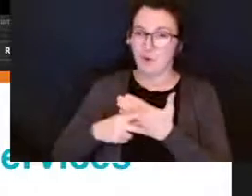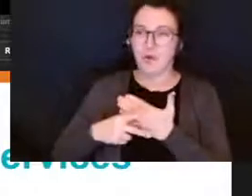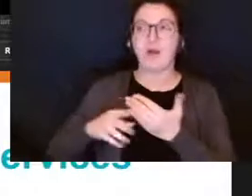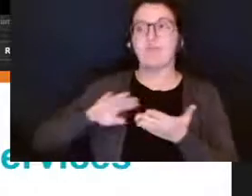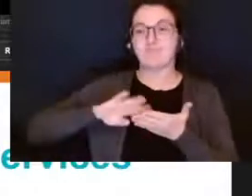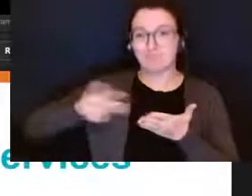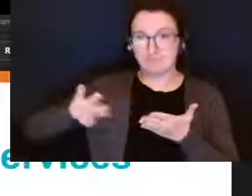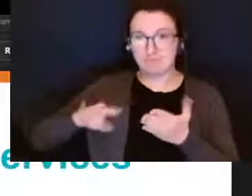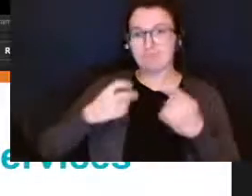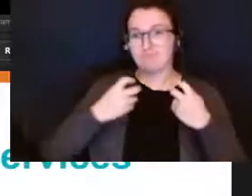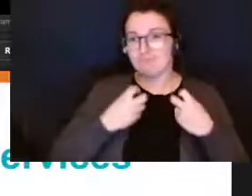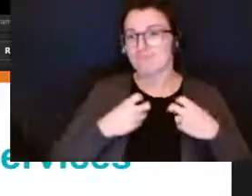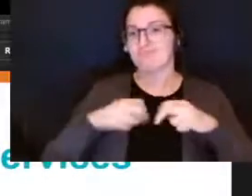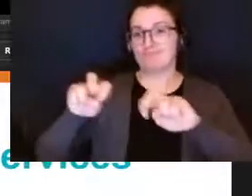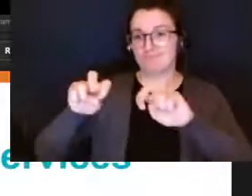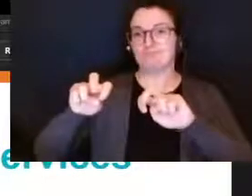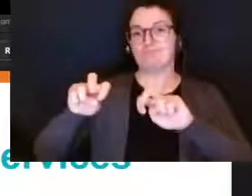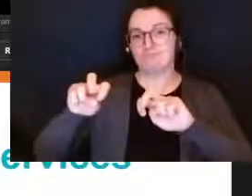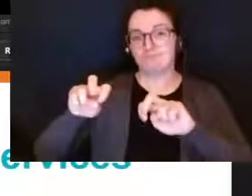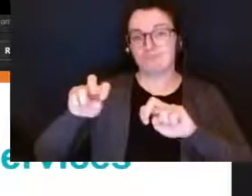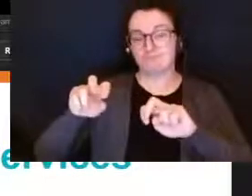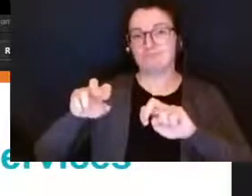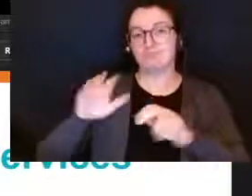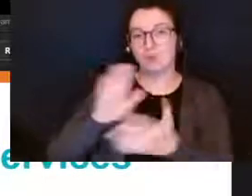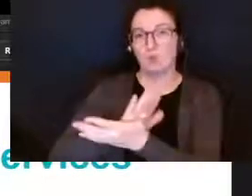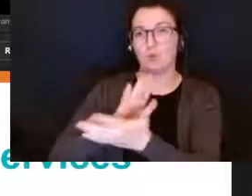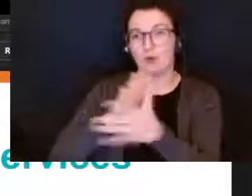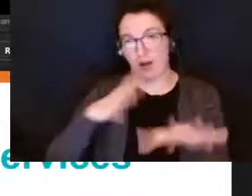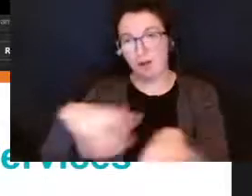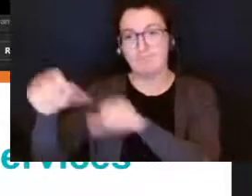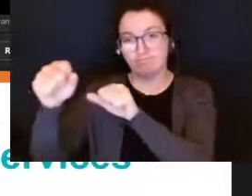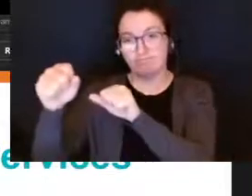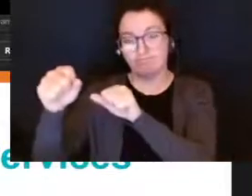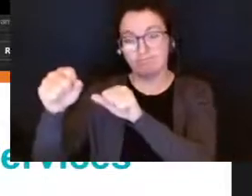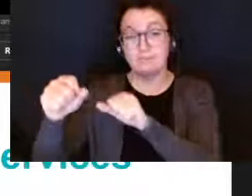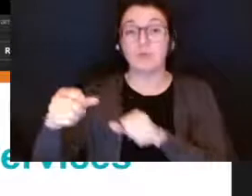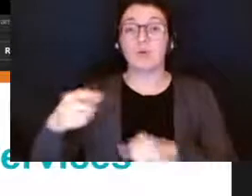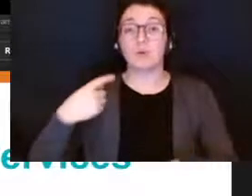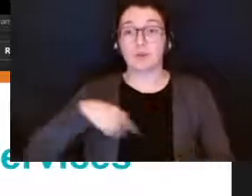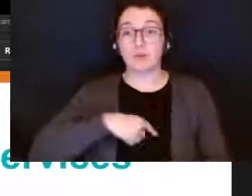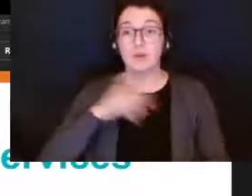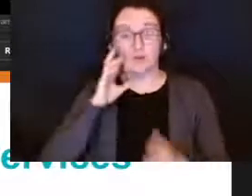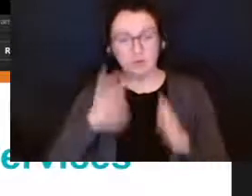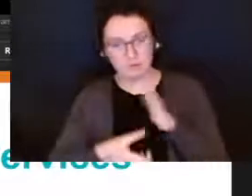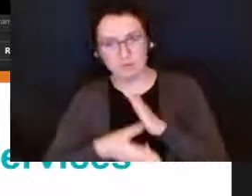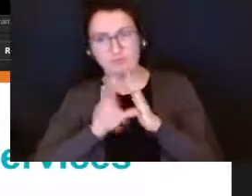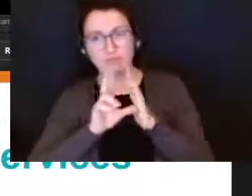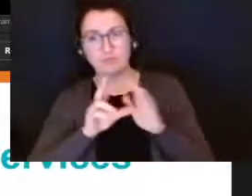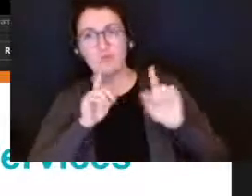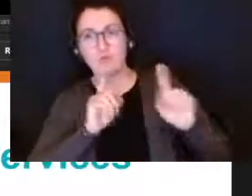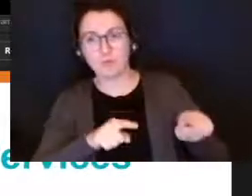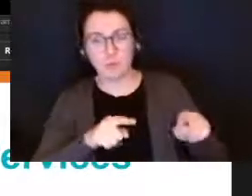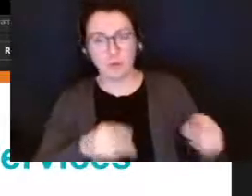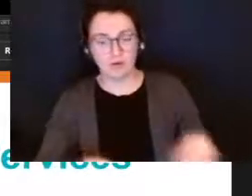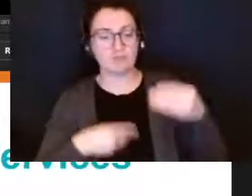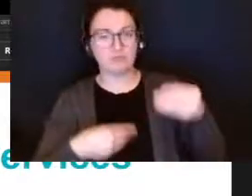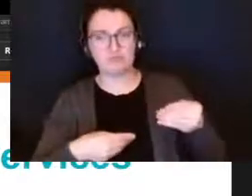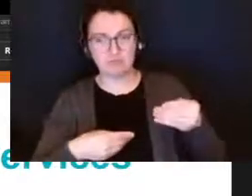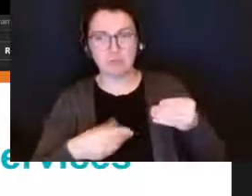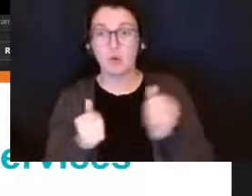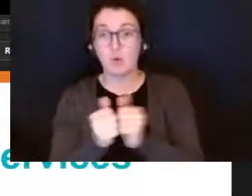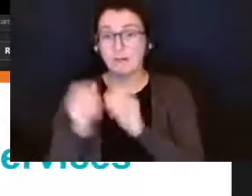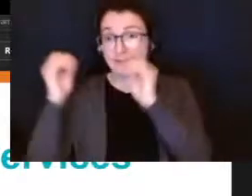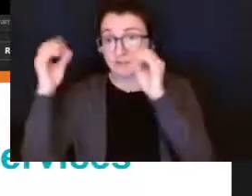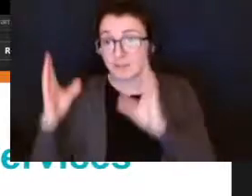to our speech and language department our team reviews the report with your child's uh kindergarten educators and